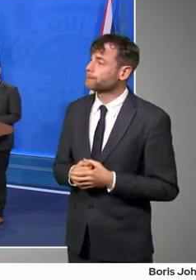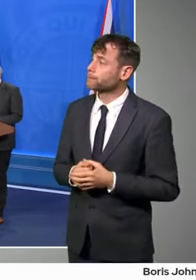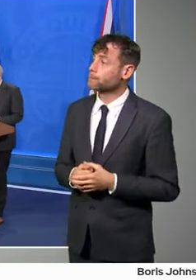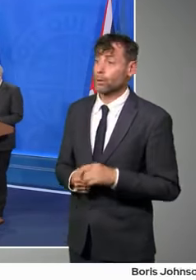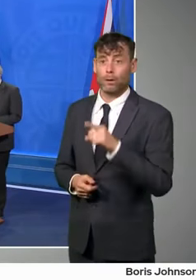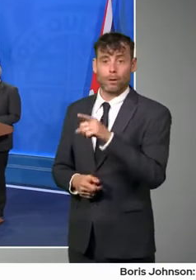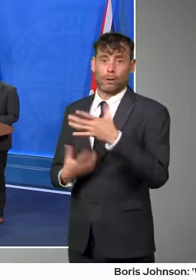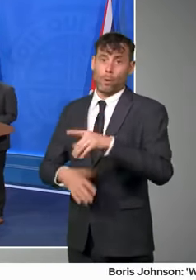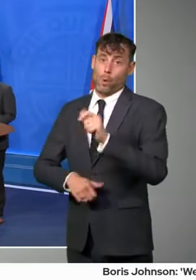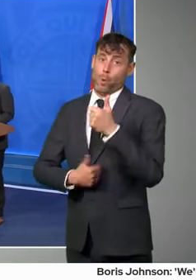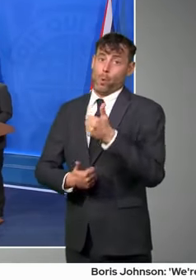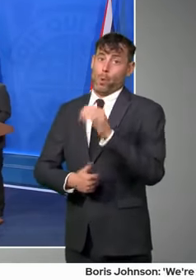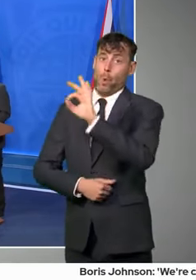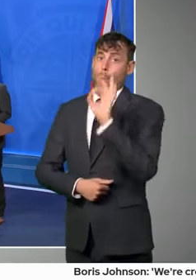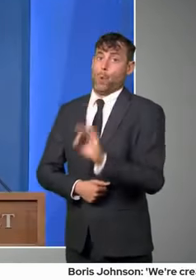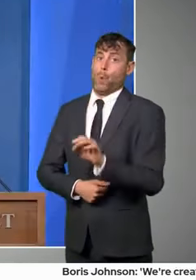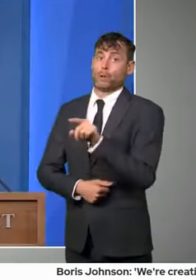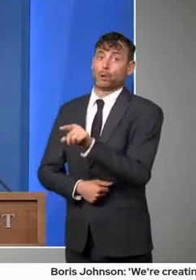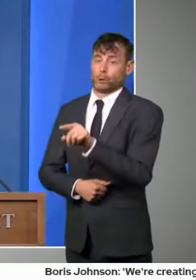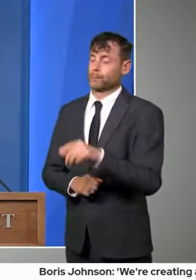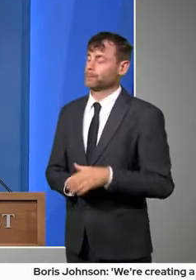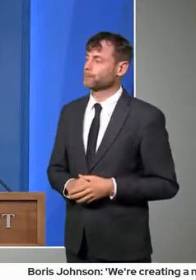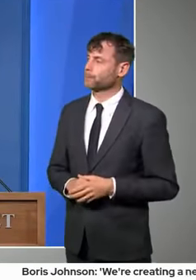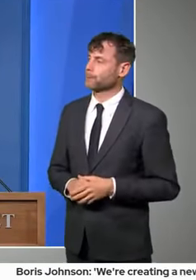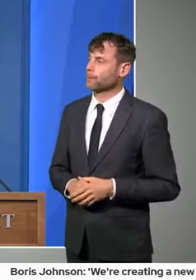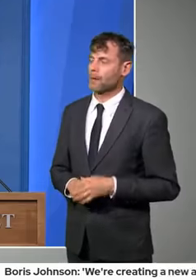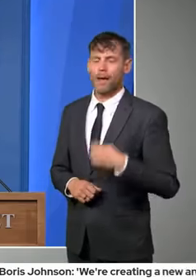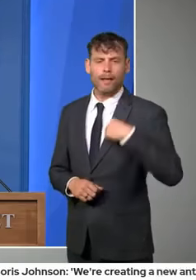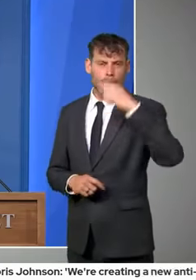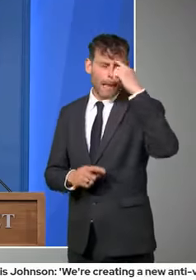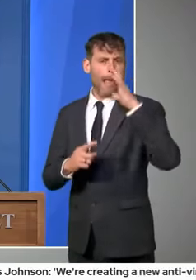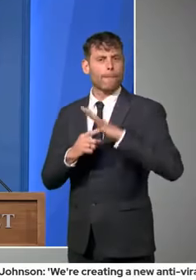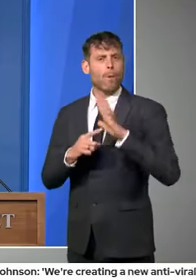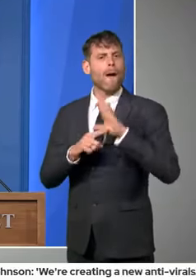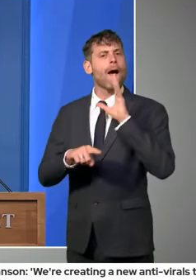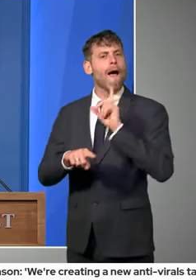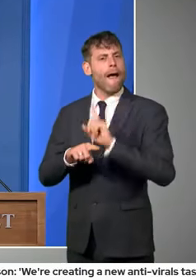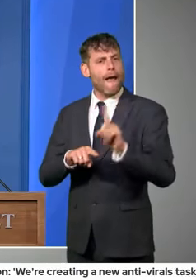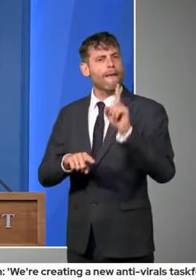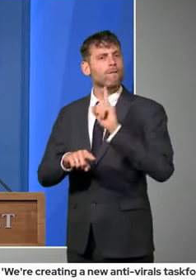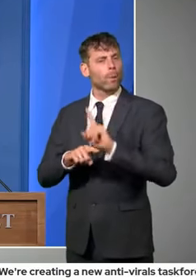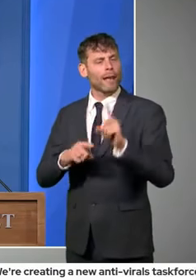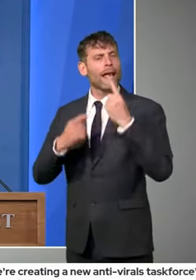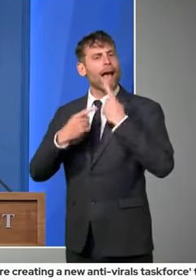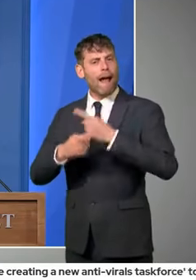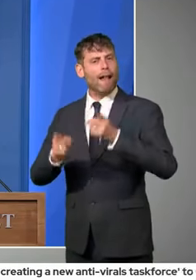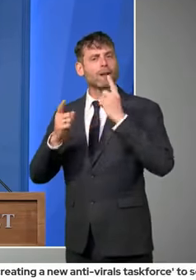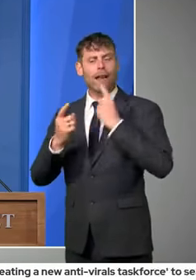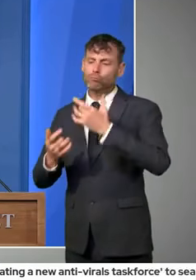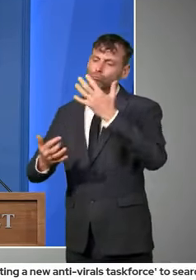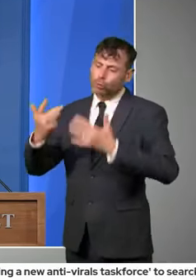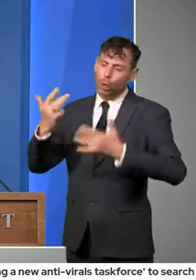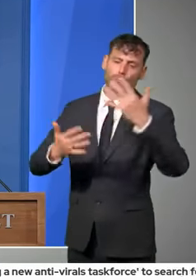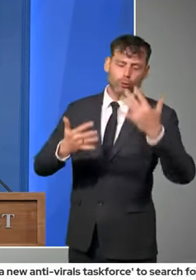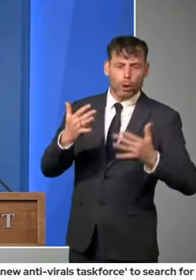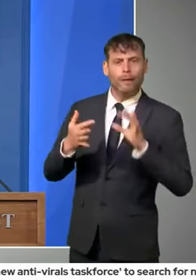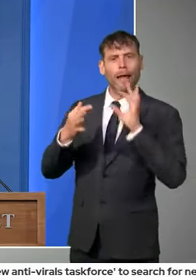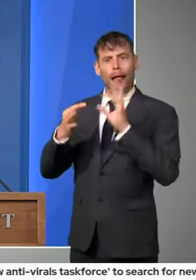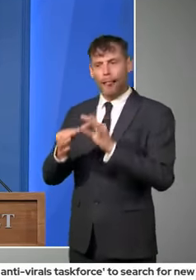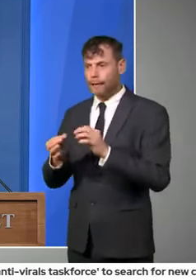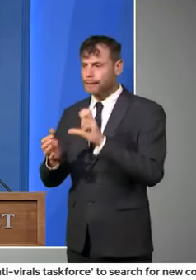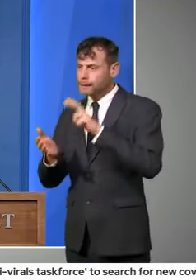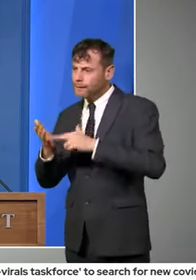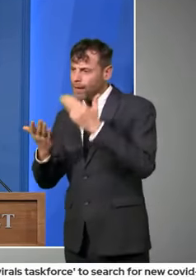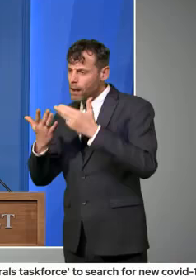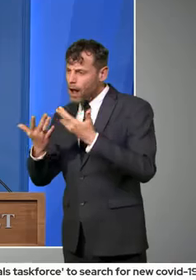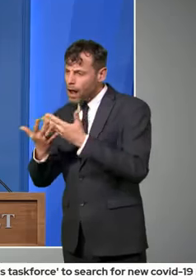I think what's really key is that every week we publish data that looks at both COVID statistics, vaccination statistics, and obviously